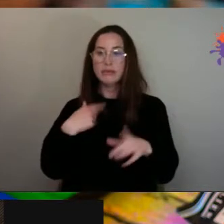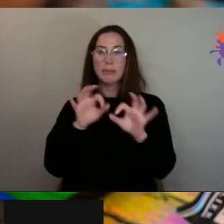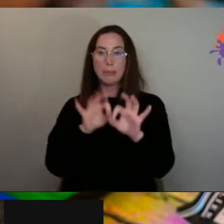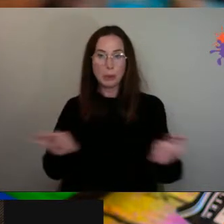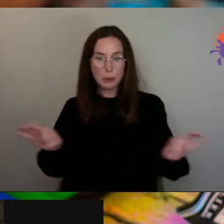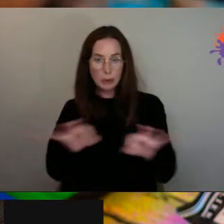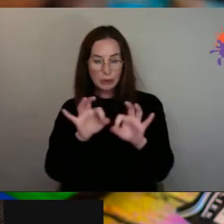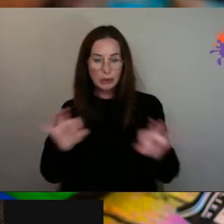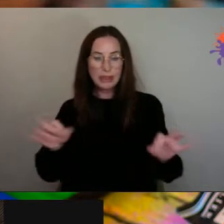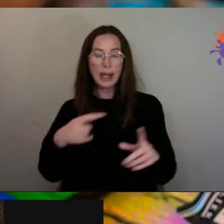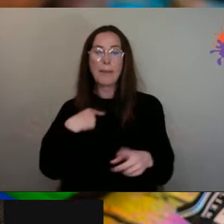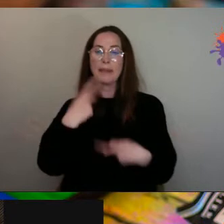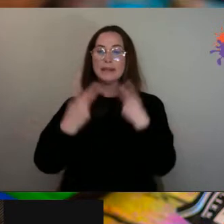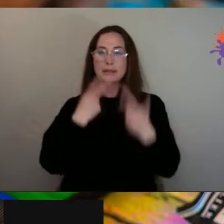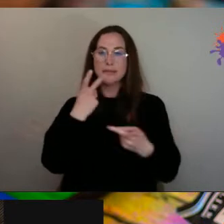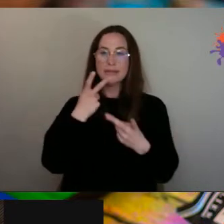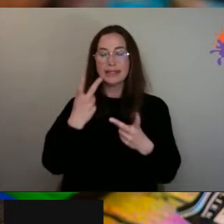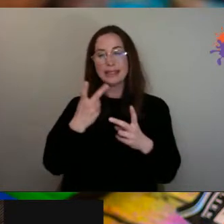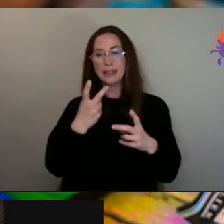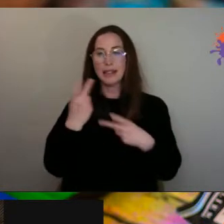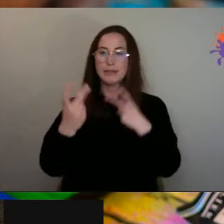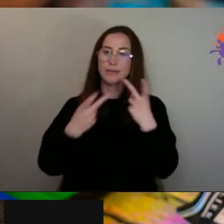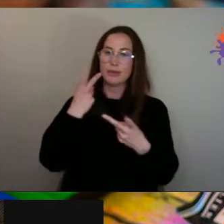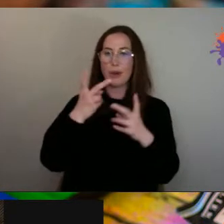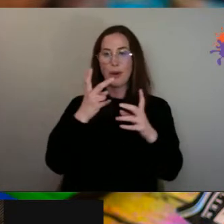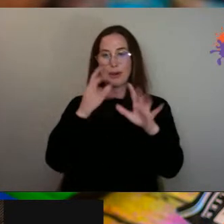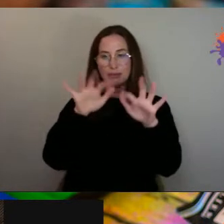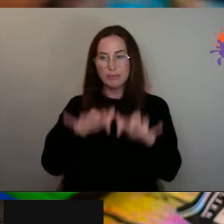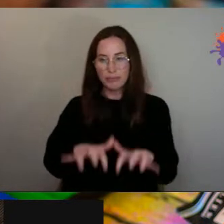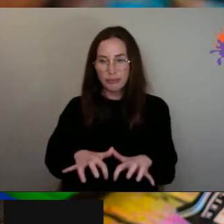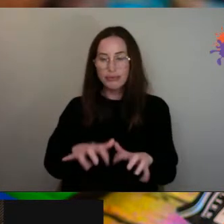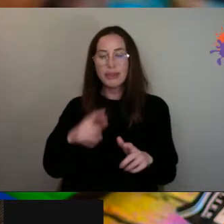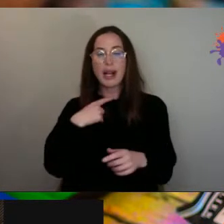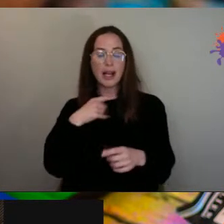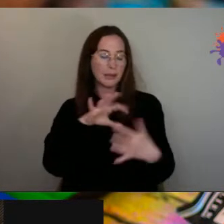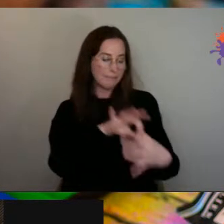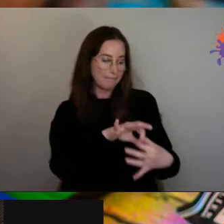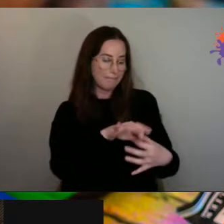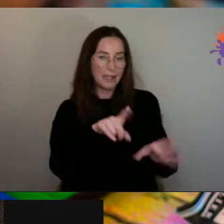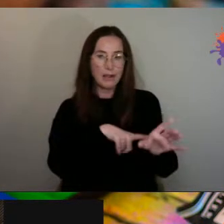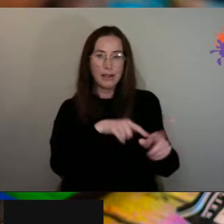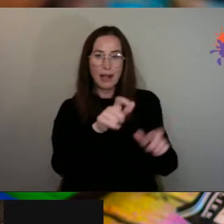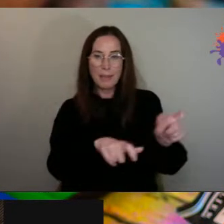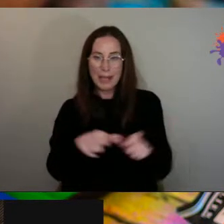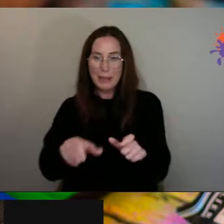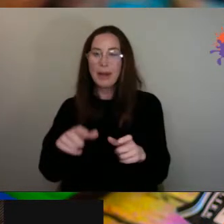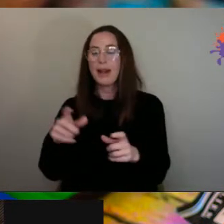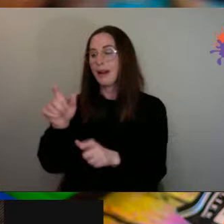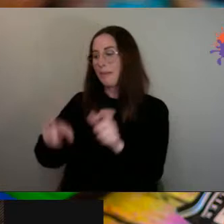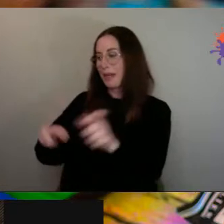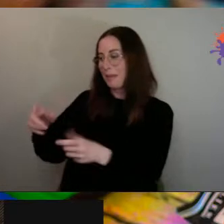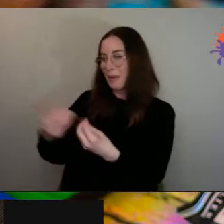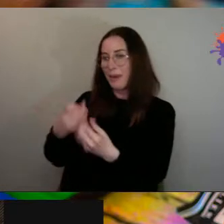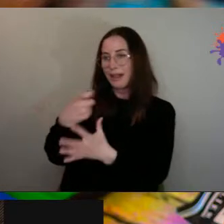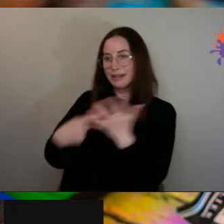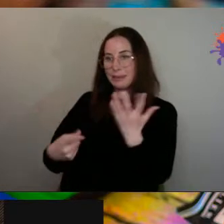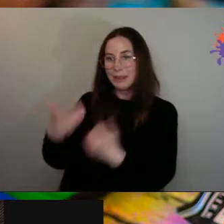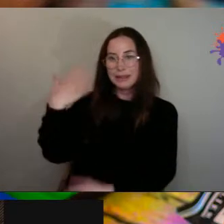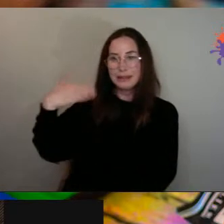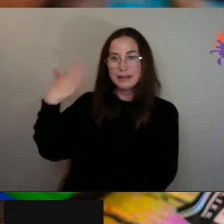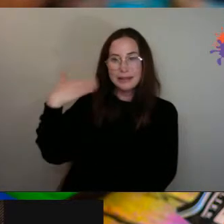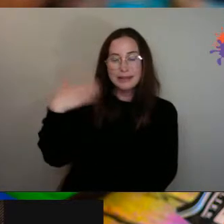as well. I'm a singer-songwriter. But I've also worked with young people and people with disabilities in the past. And